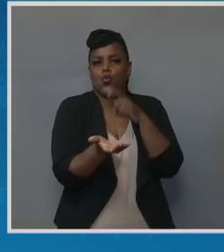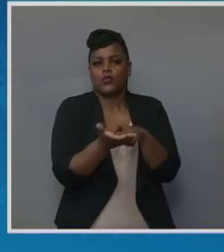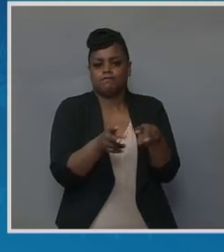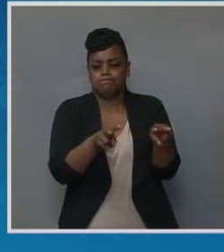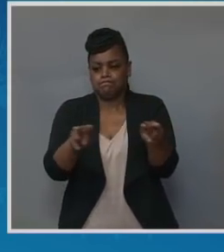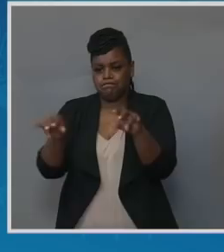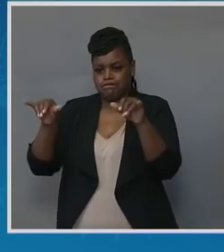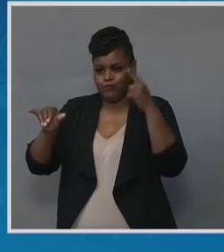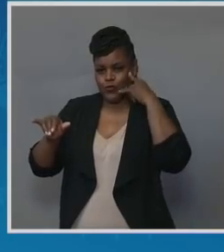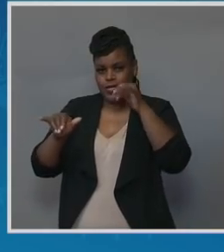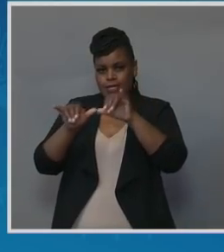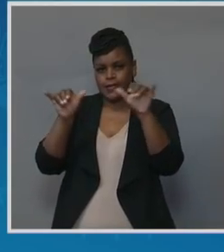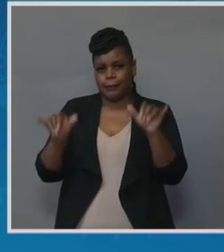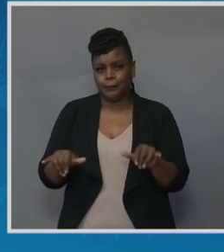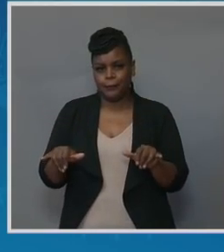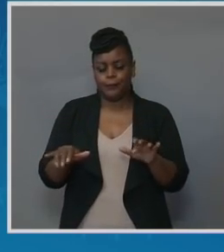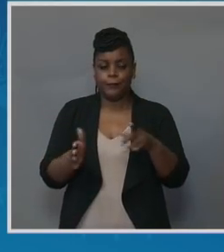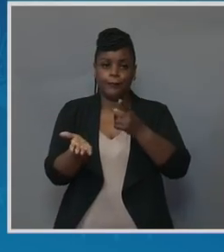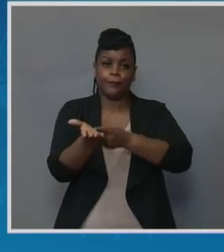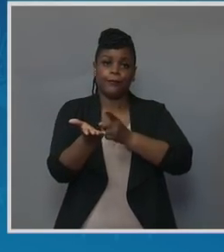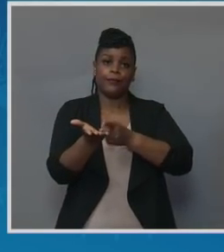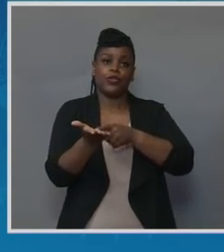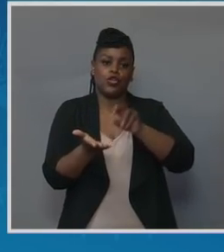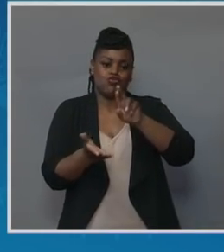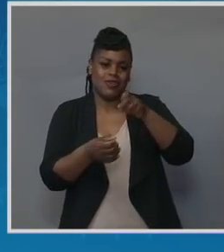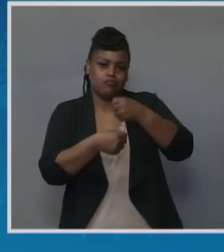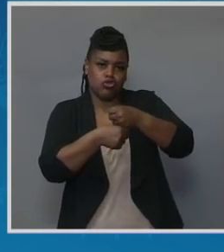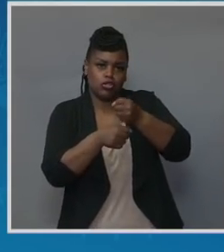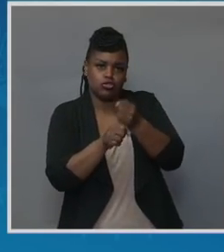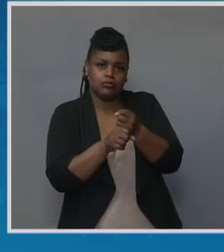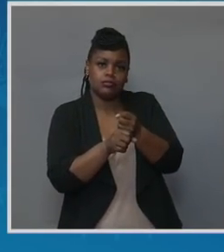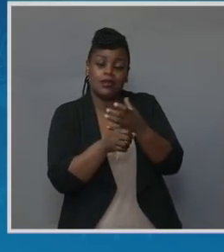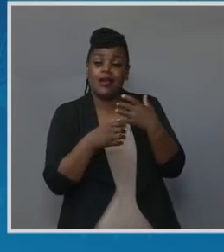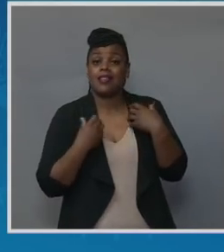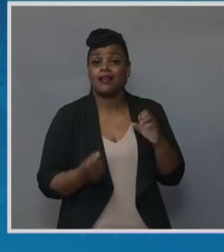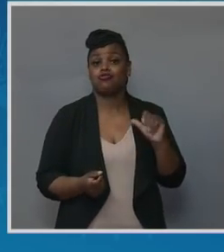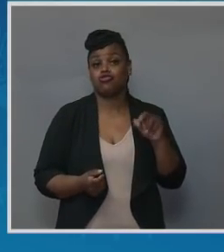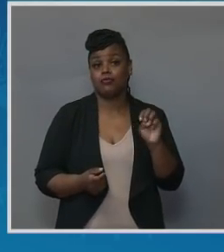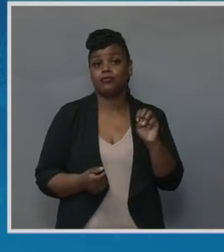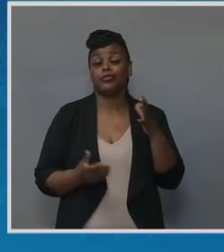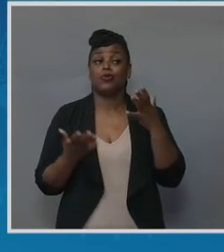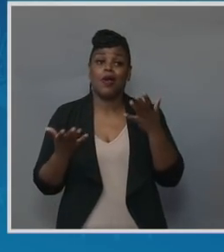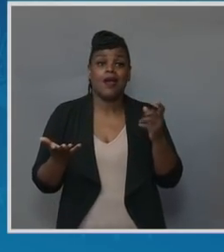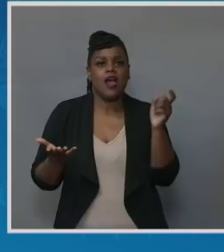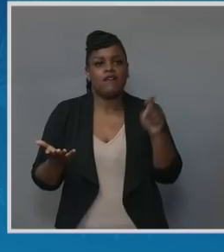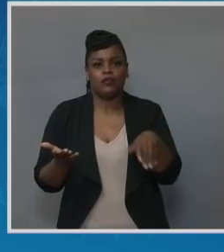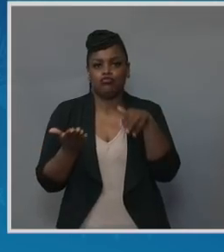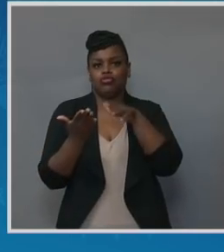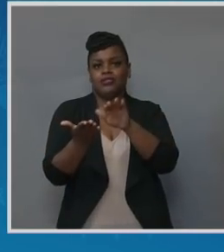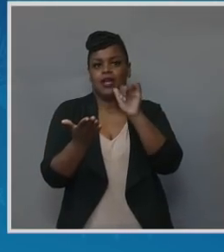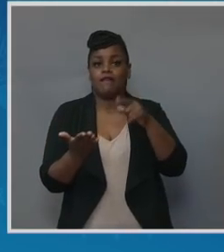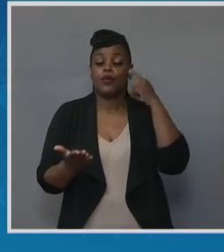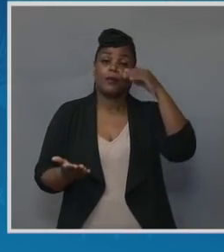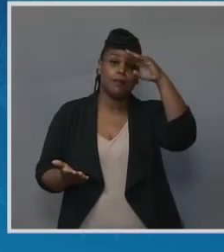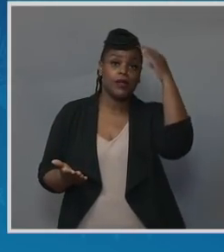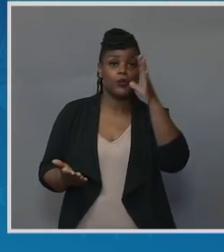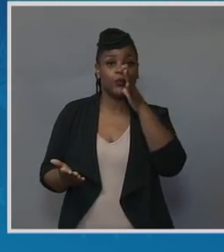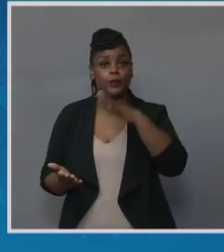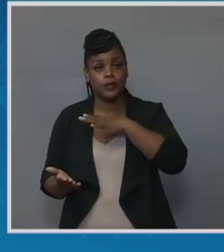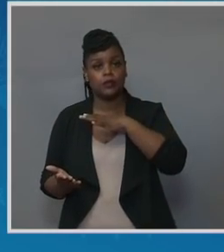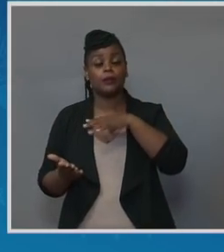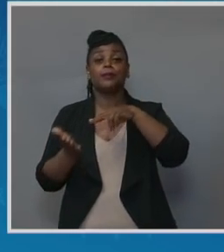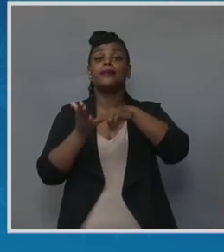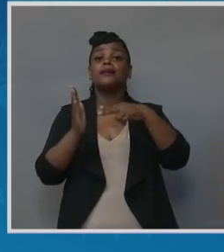about reproductive health care. And in this case, addressing the reproductive health care needs of black women specific to the issues that